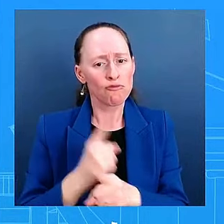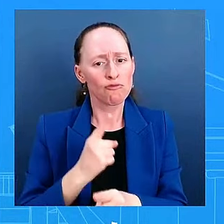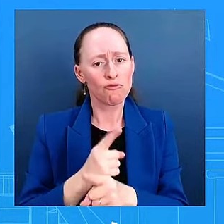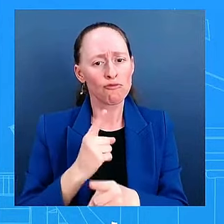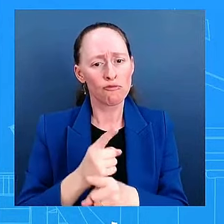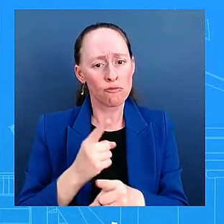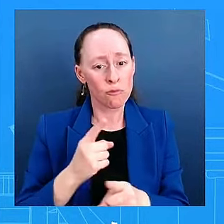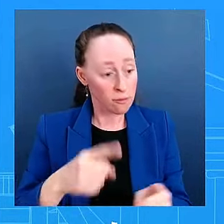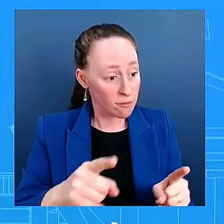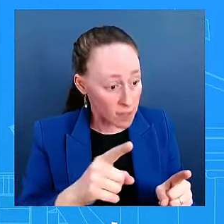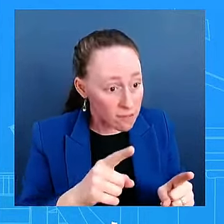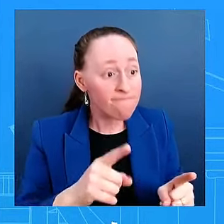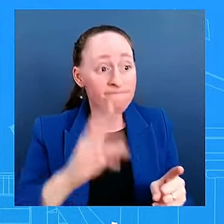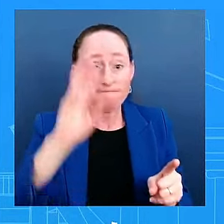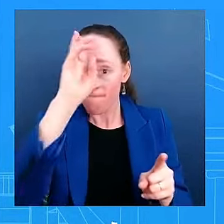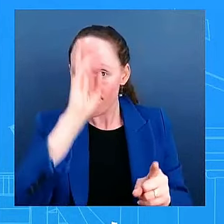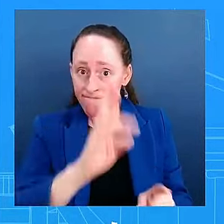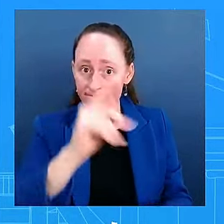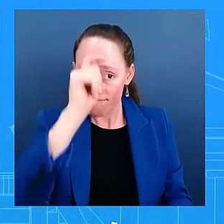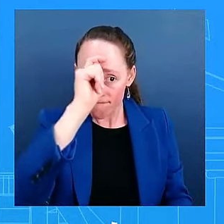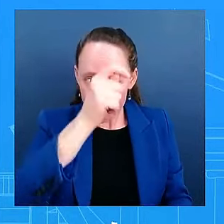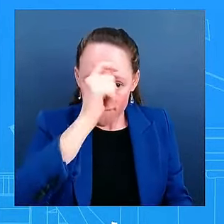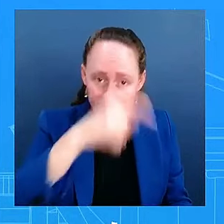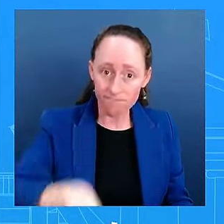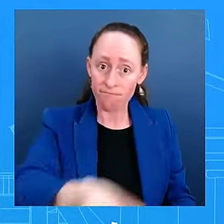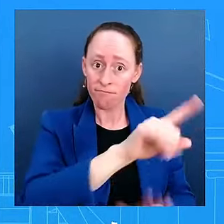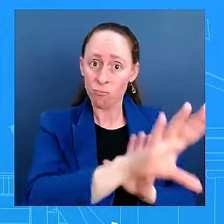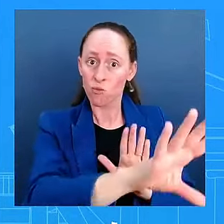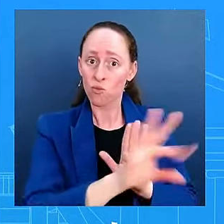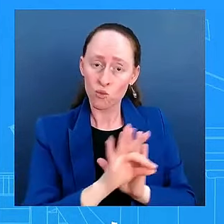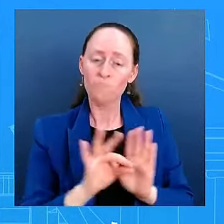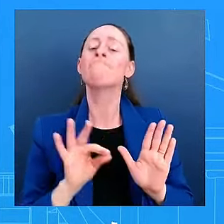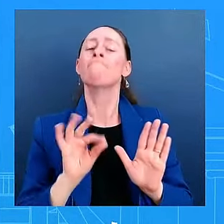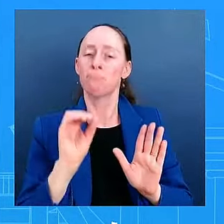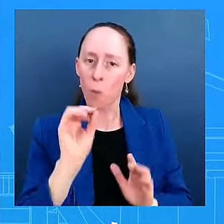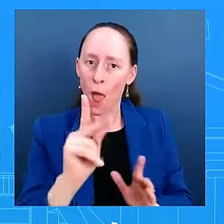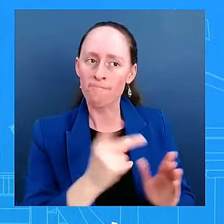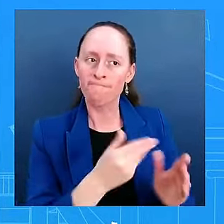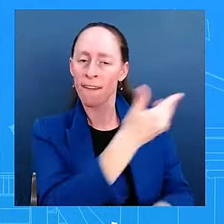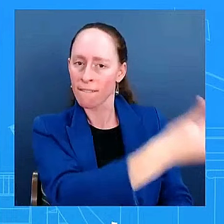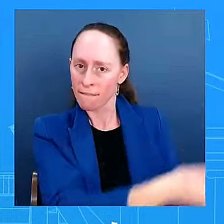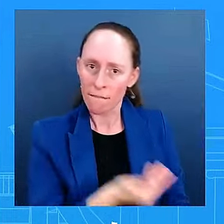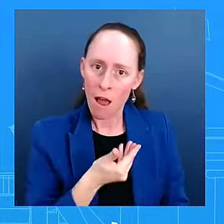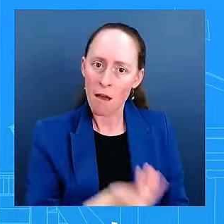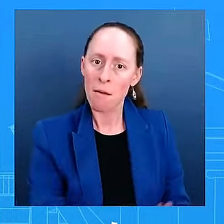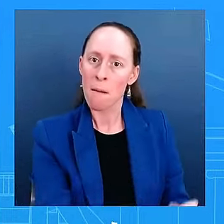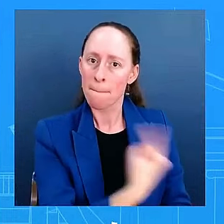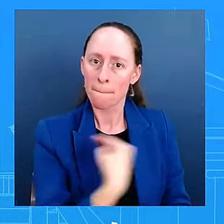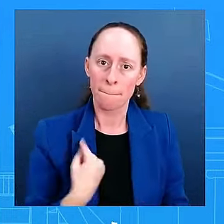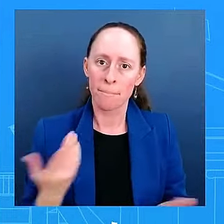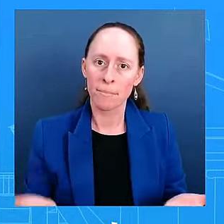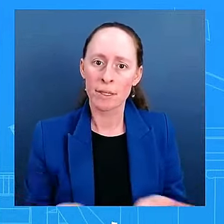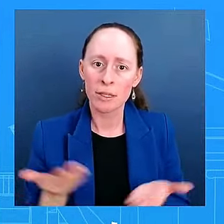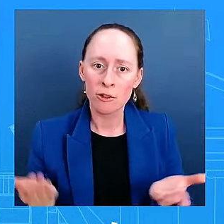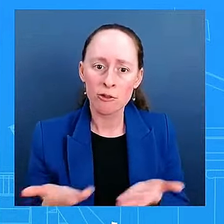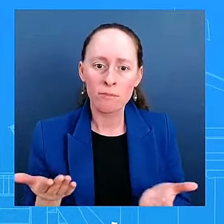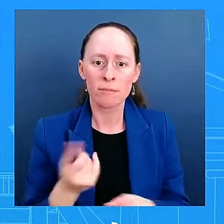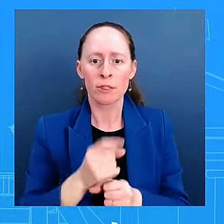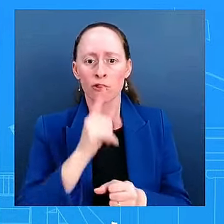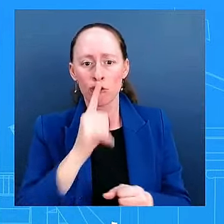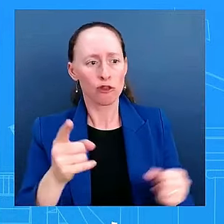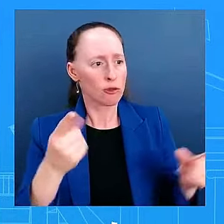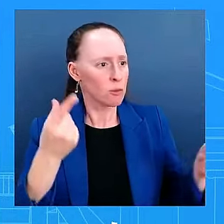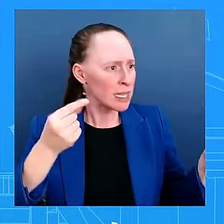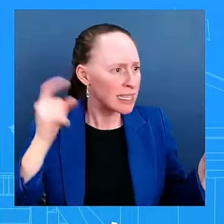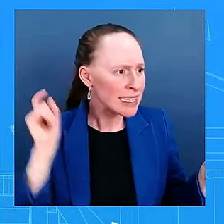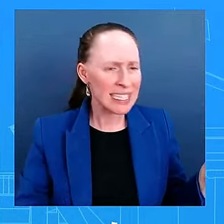do. And that's what the president, the president's going to make sure that the Trump transition has what it needs, which is being led obviously